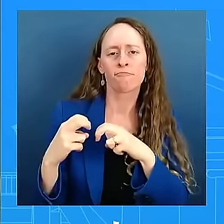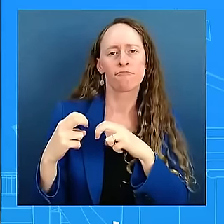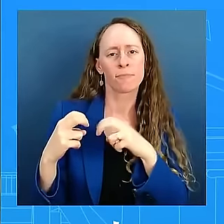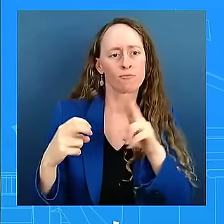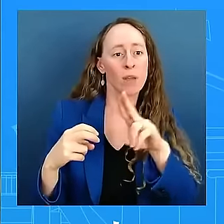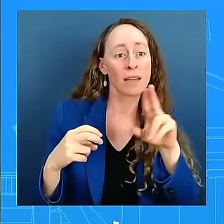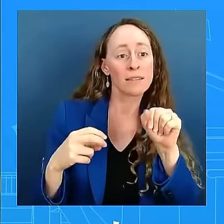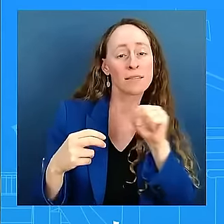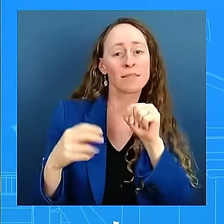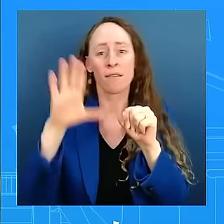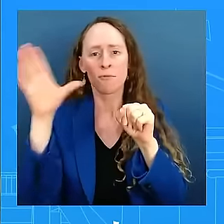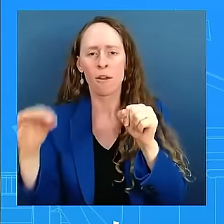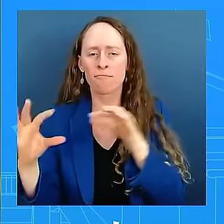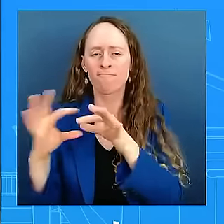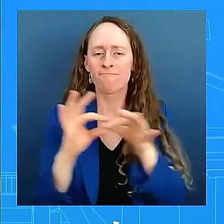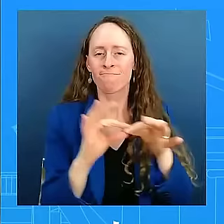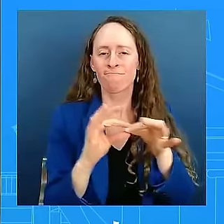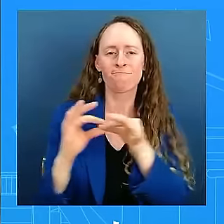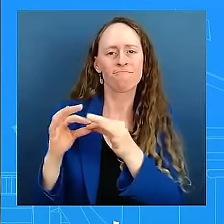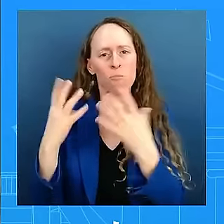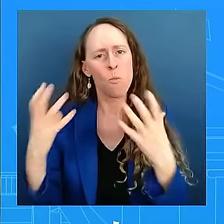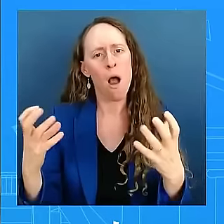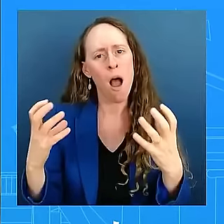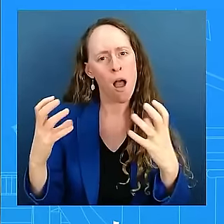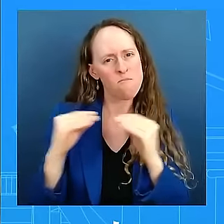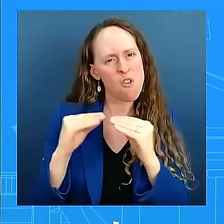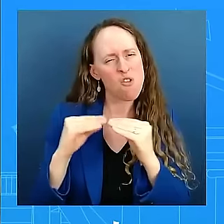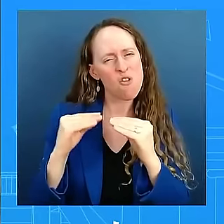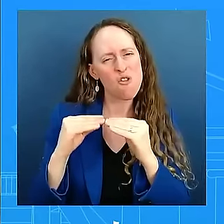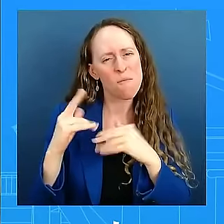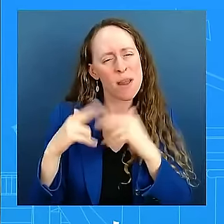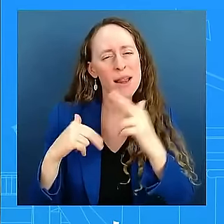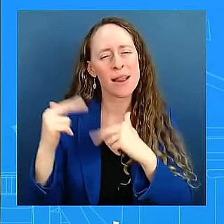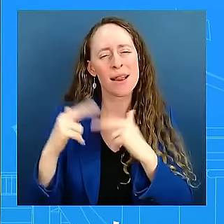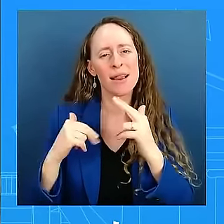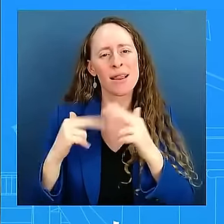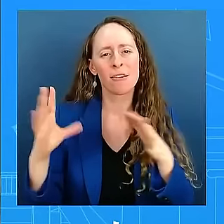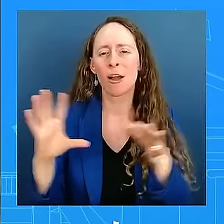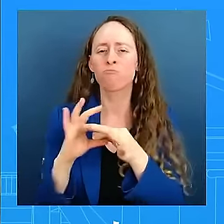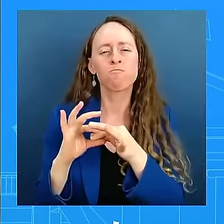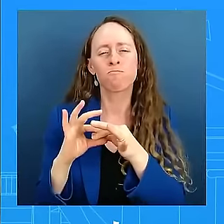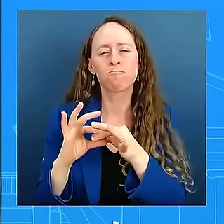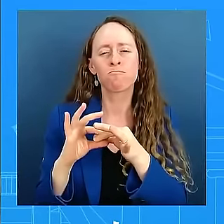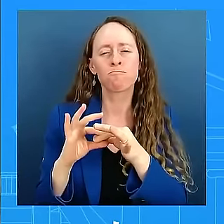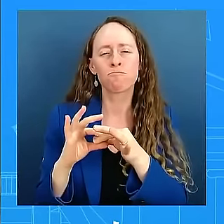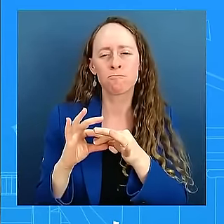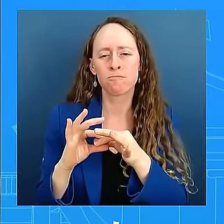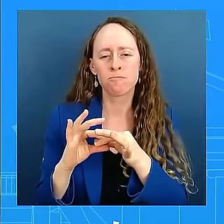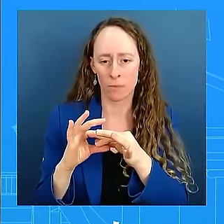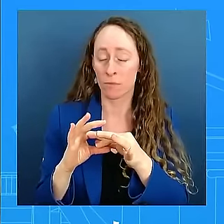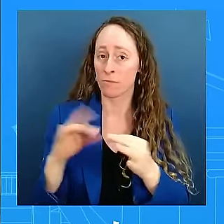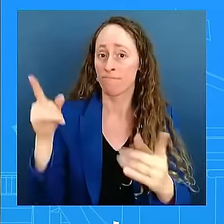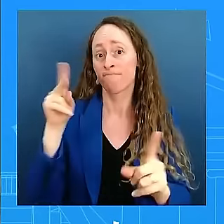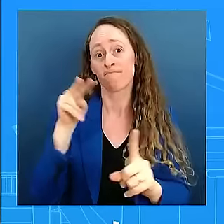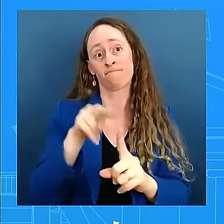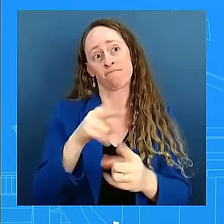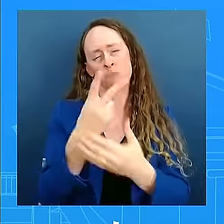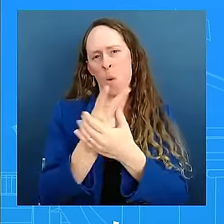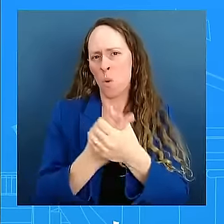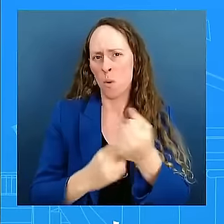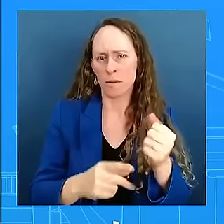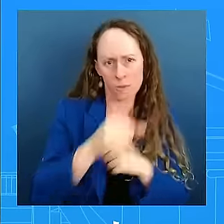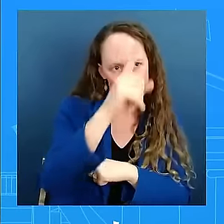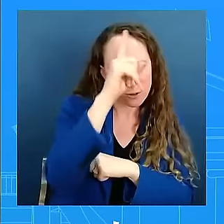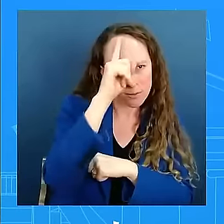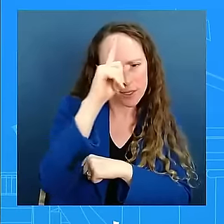that's what you're going to see. They're very two important relationships that is very much connected to what this President has done over the